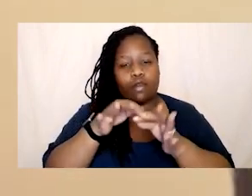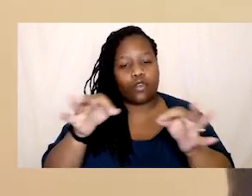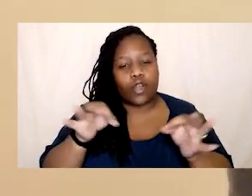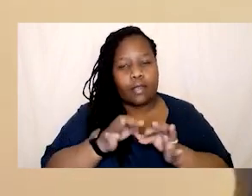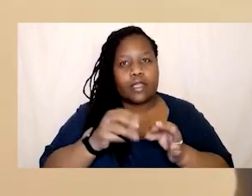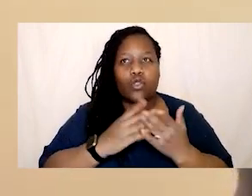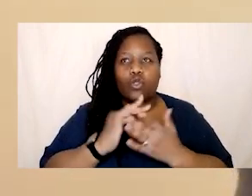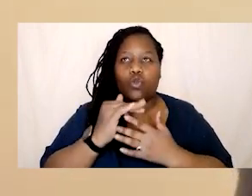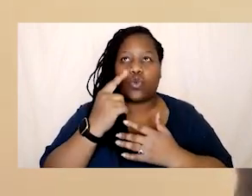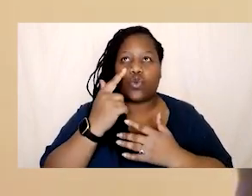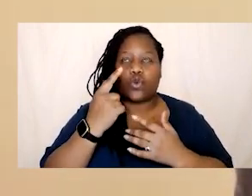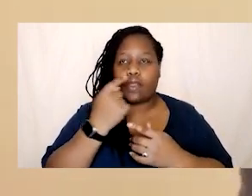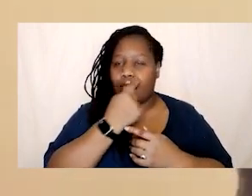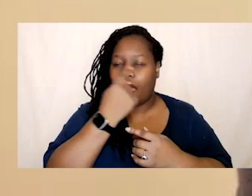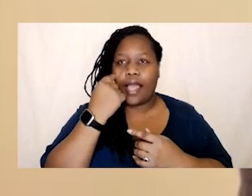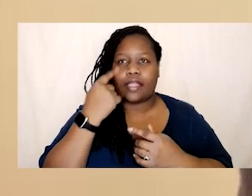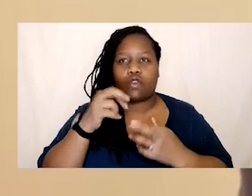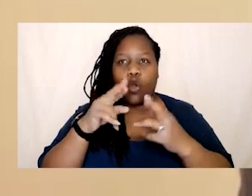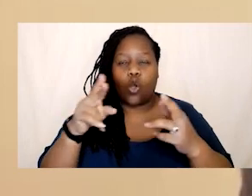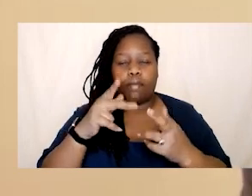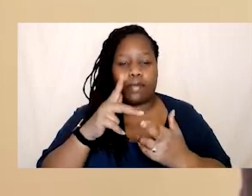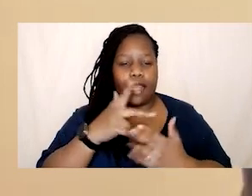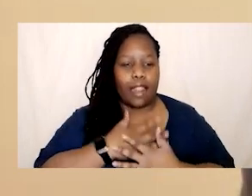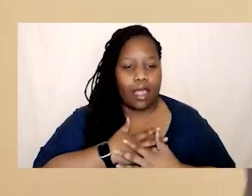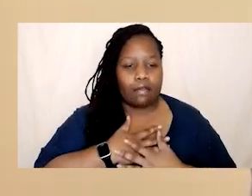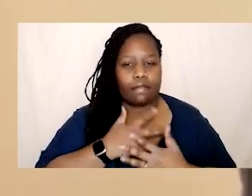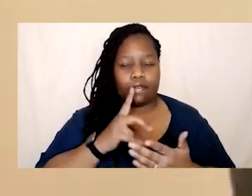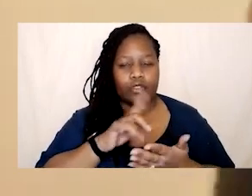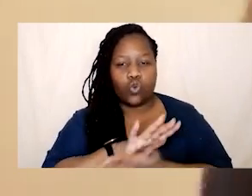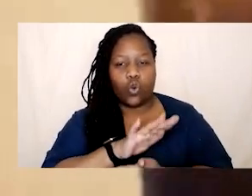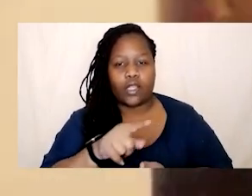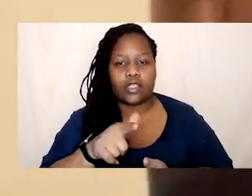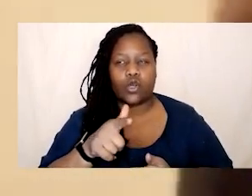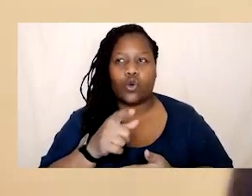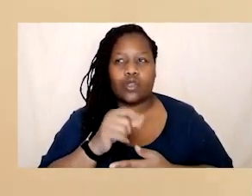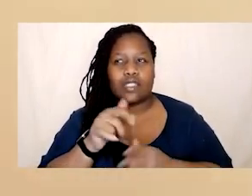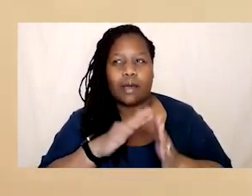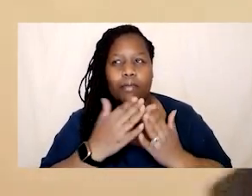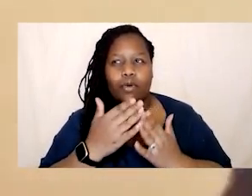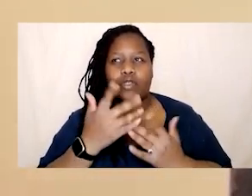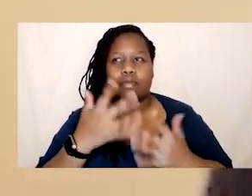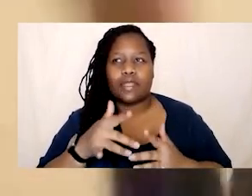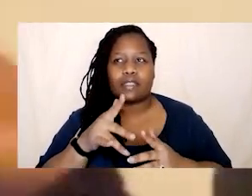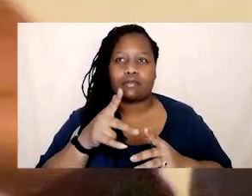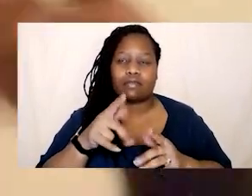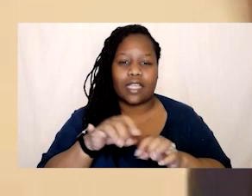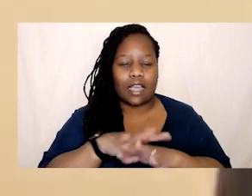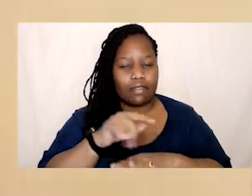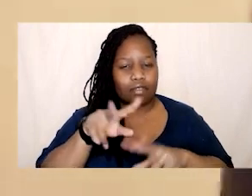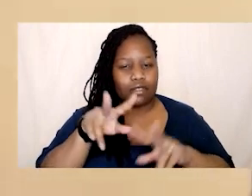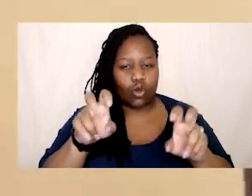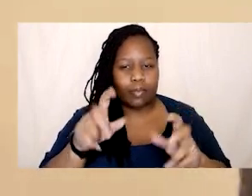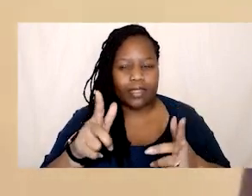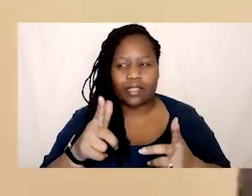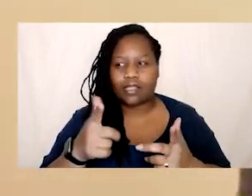hope. So I think there's a reason why certain books that have tried to touch on this space before, like how so you've been cancelled